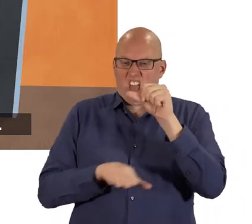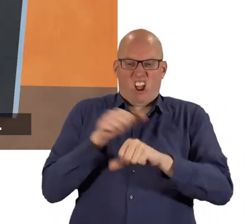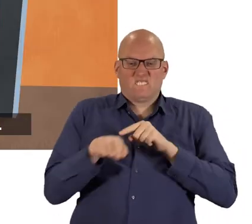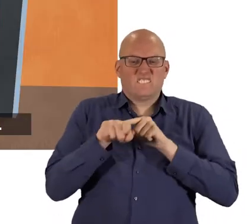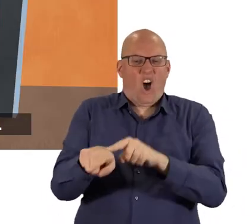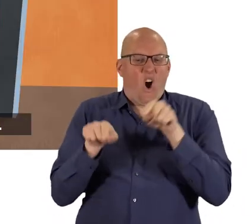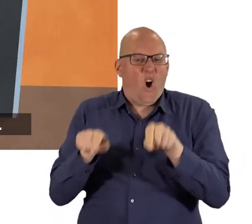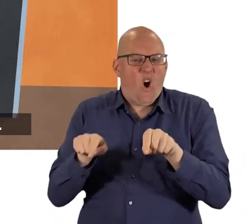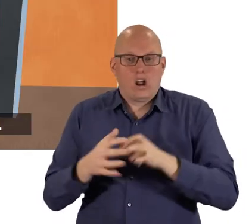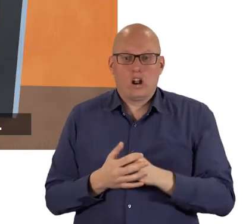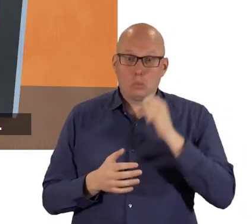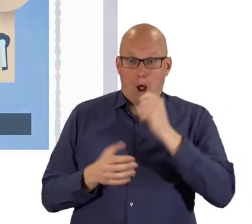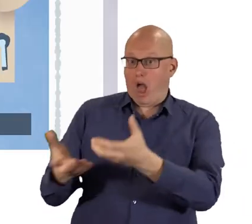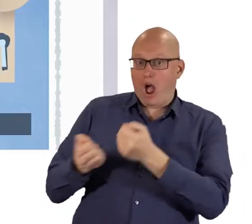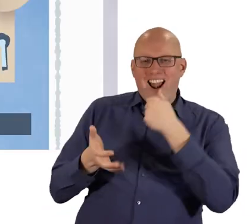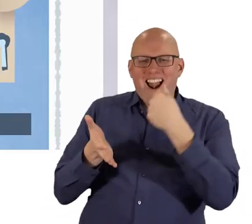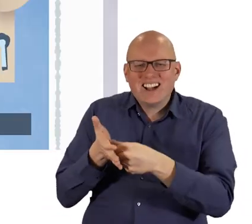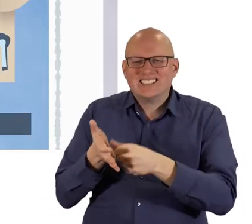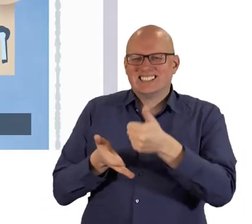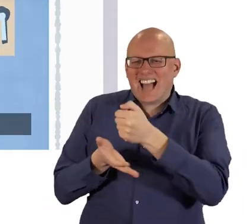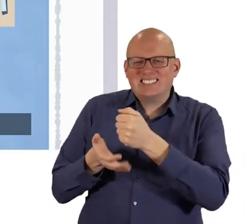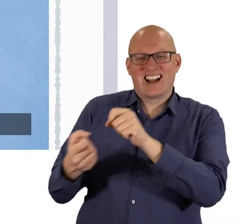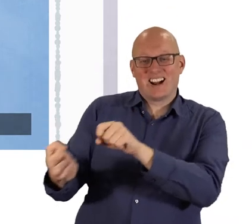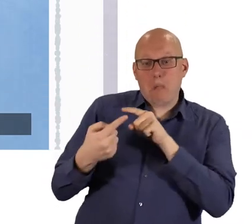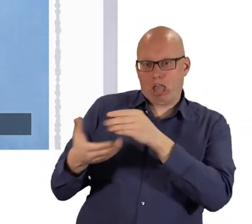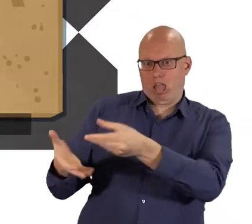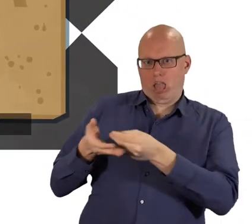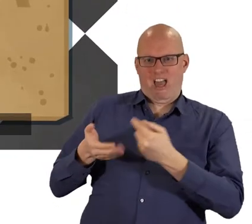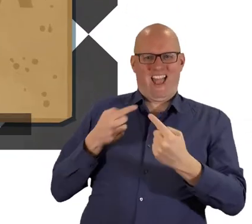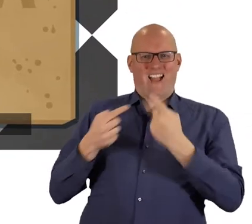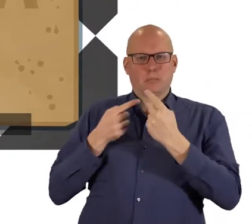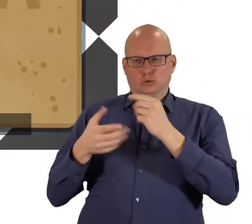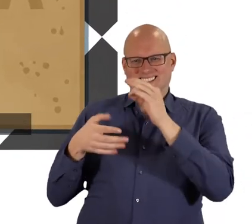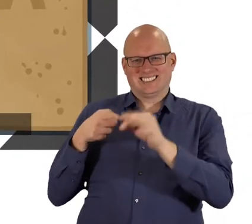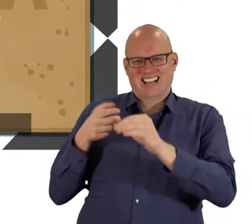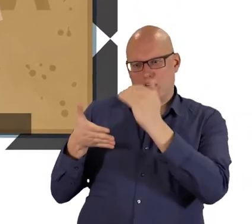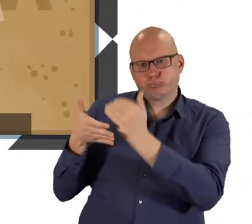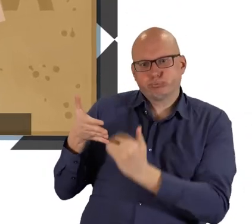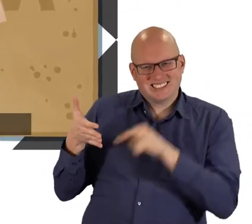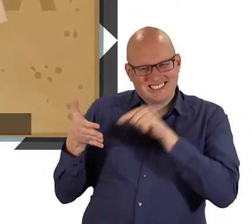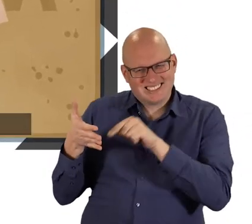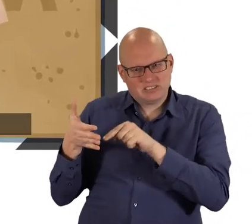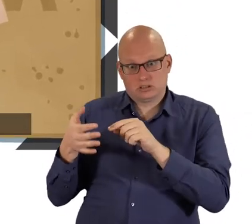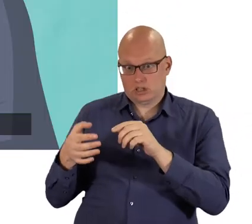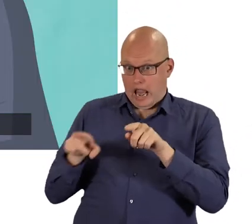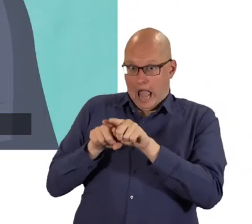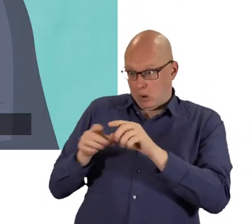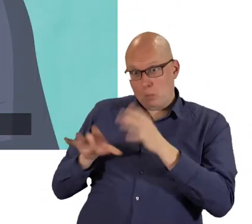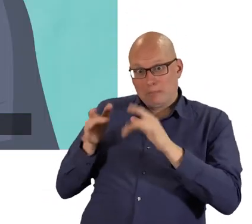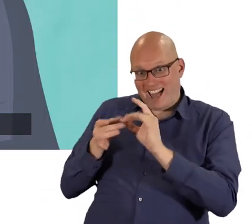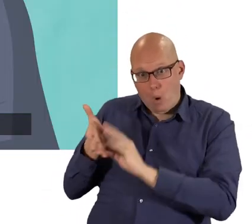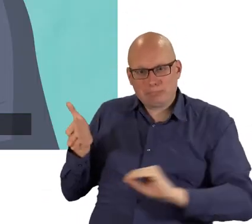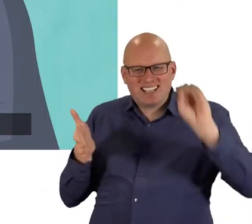simple steps for you to follow. You'll be sent a letter, text or email containing the details of your appointment